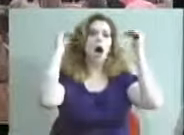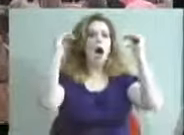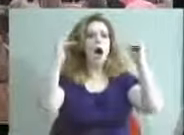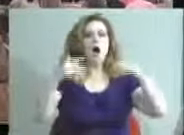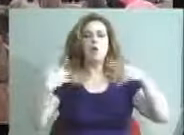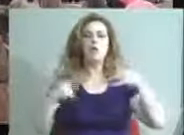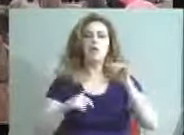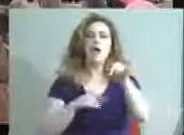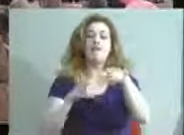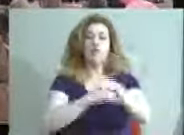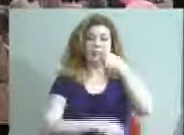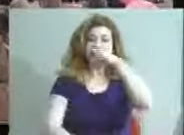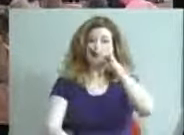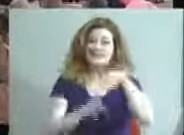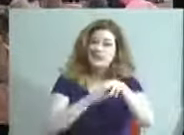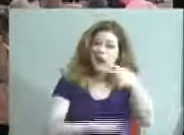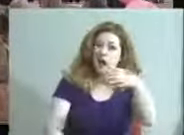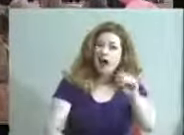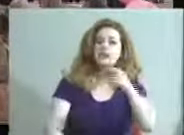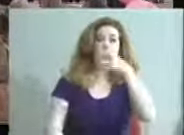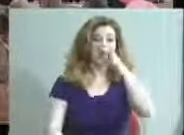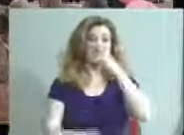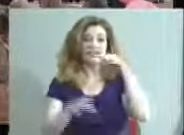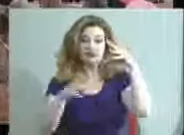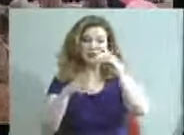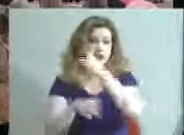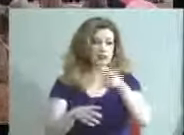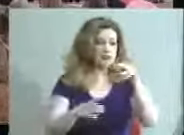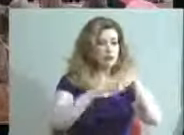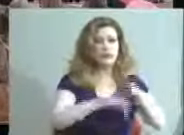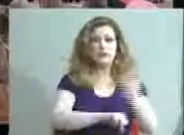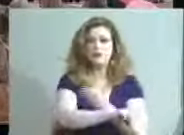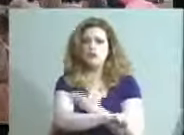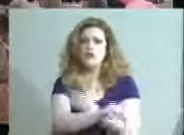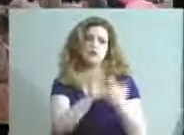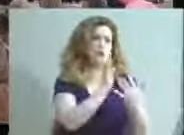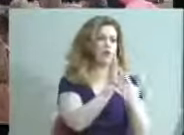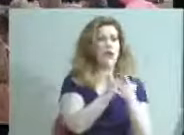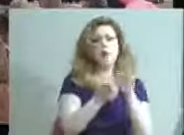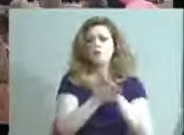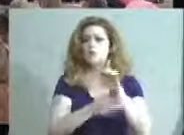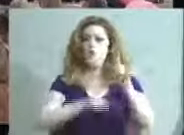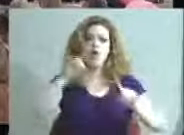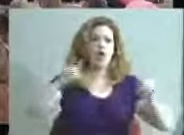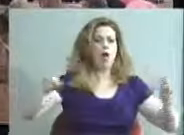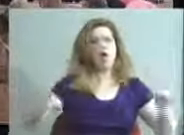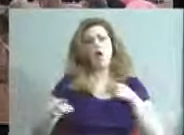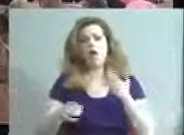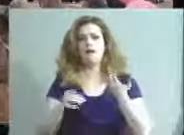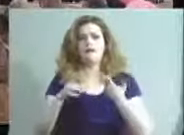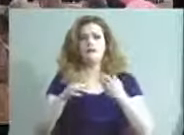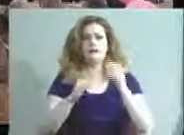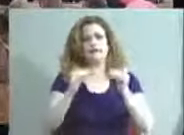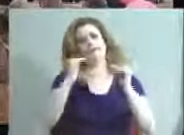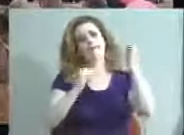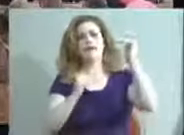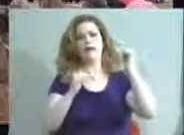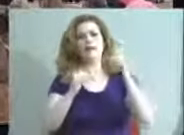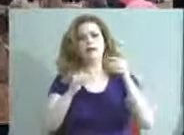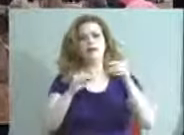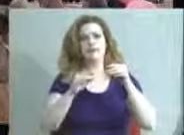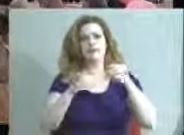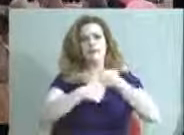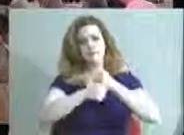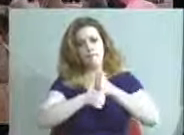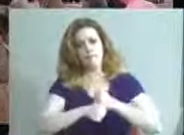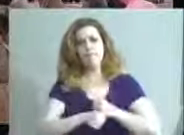with the kids that are going into construction. It can be in some of our technology schools, the advanced manufacturing center. Just